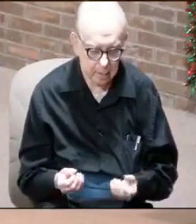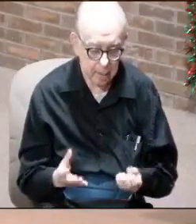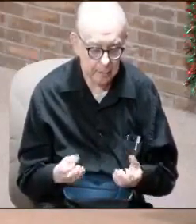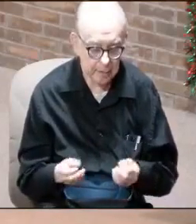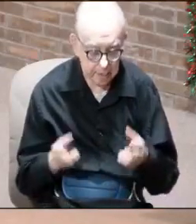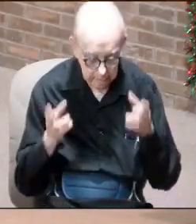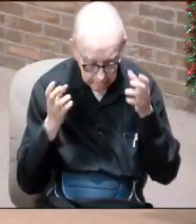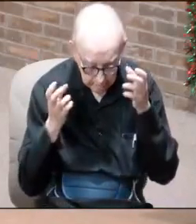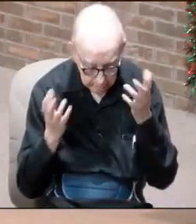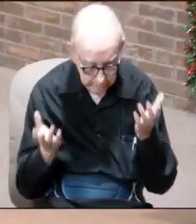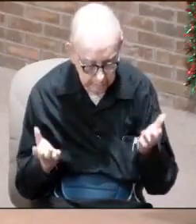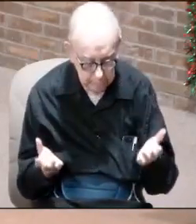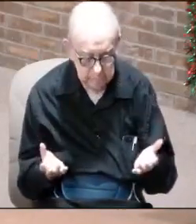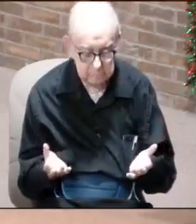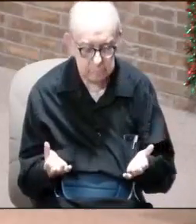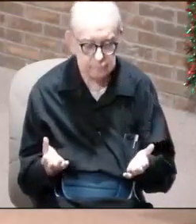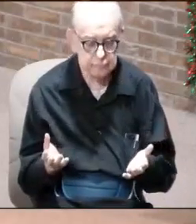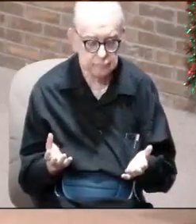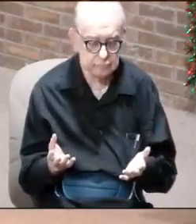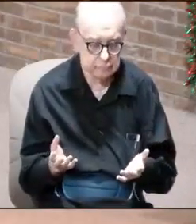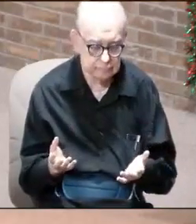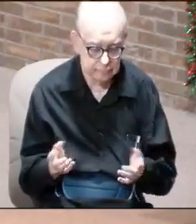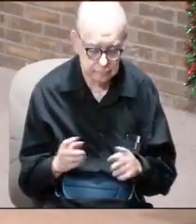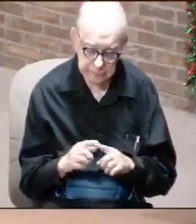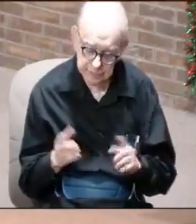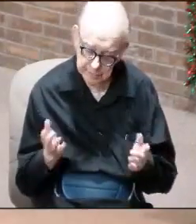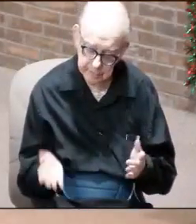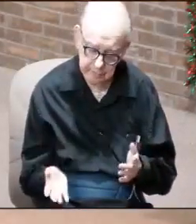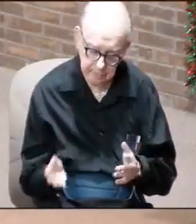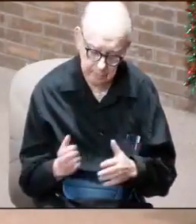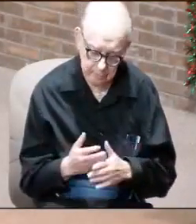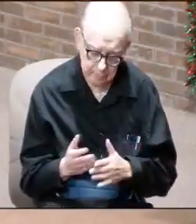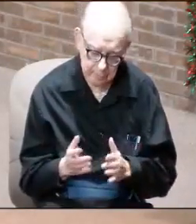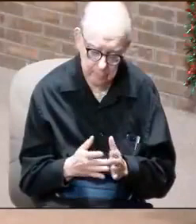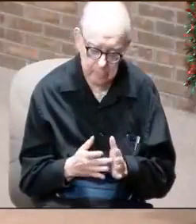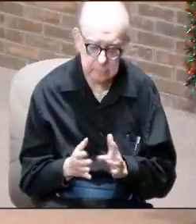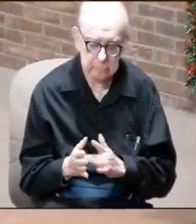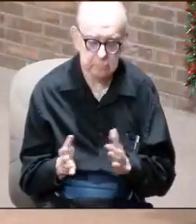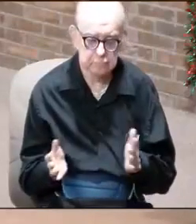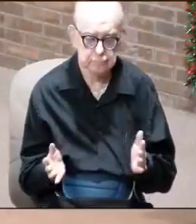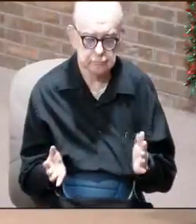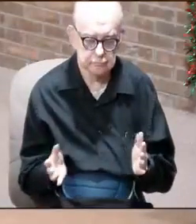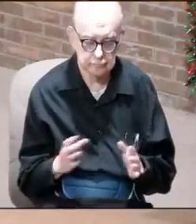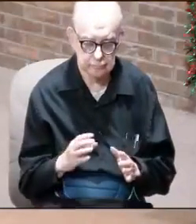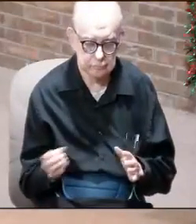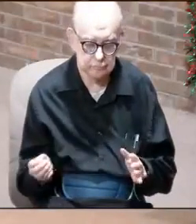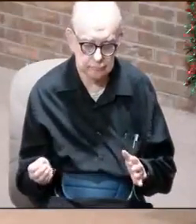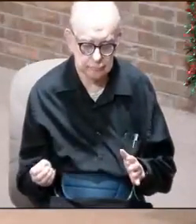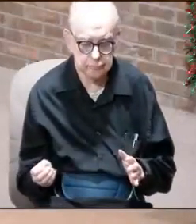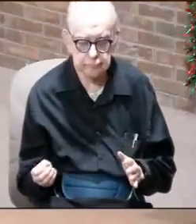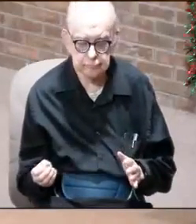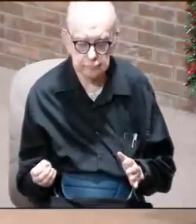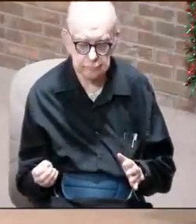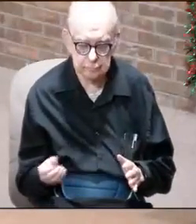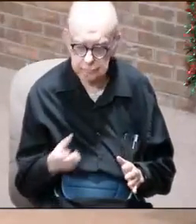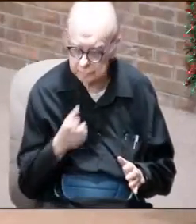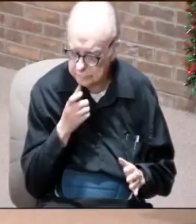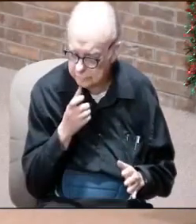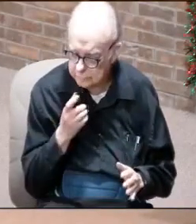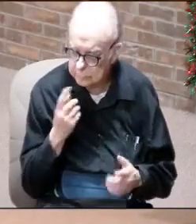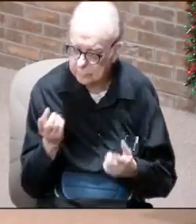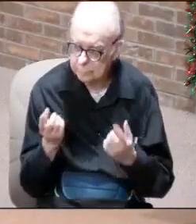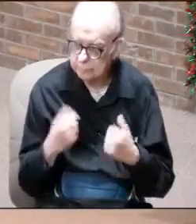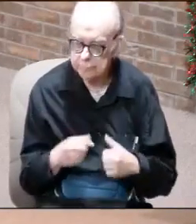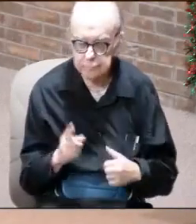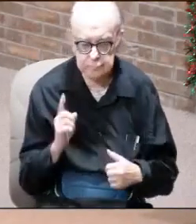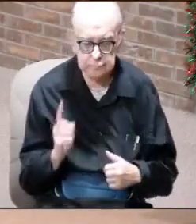crowns. So there's a difference here between Jesus and who is coming,